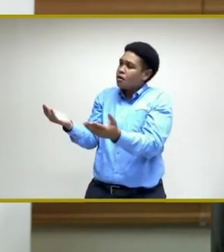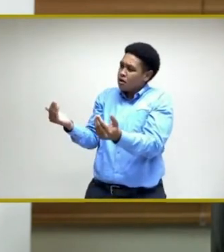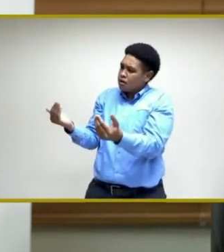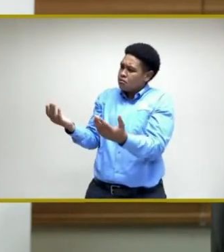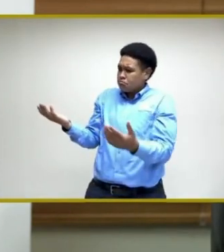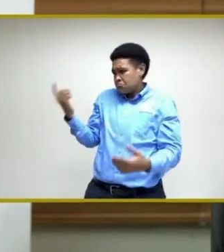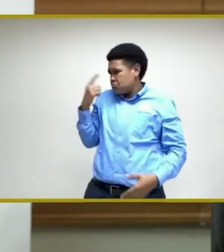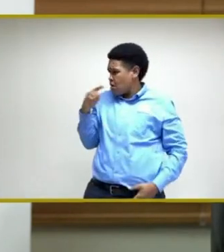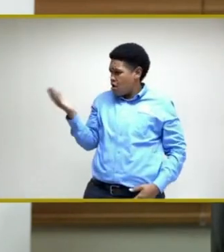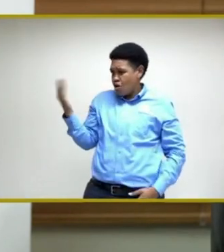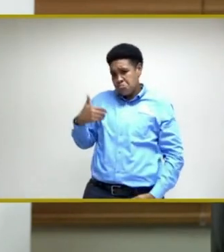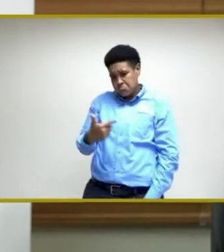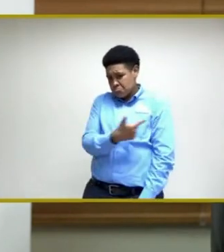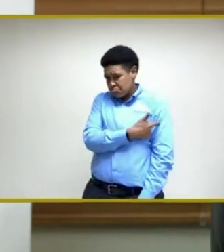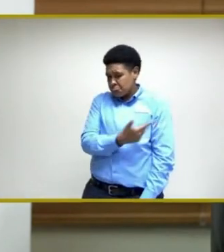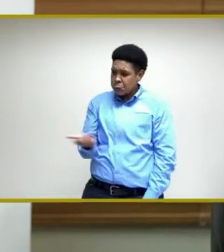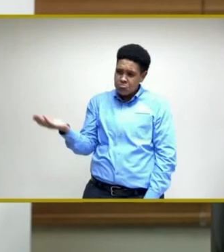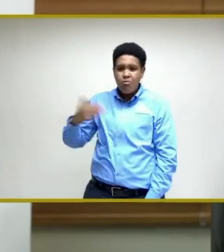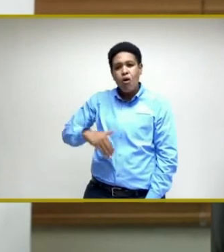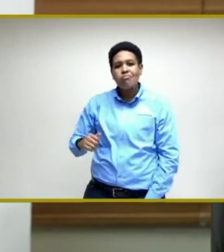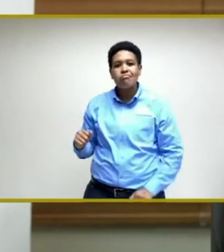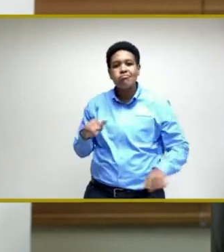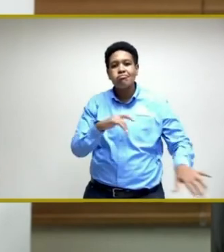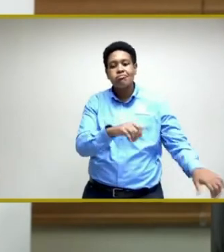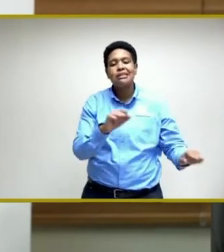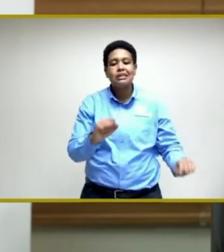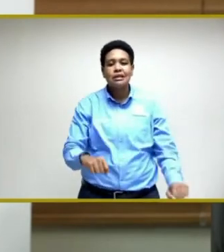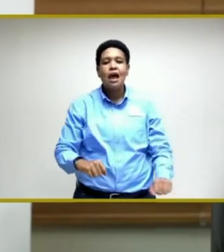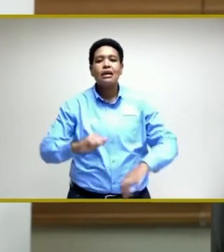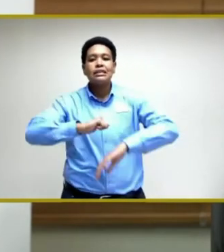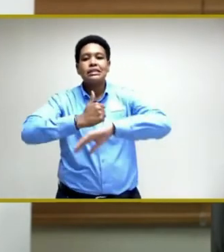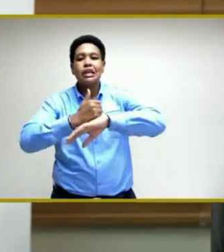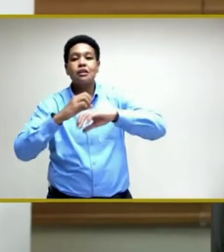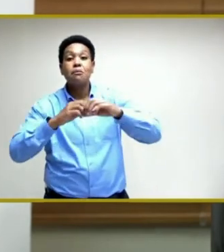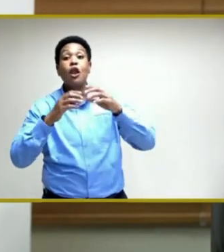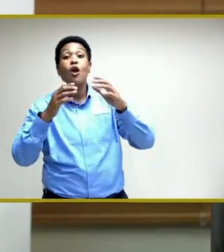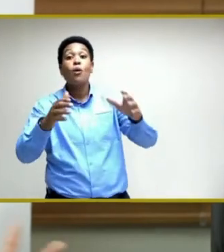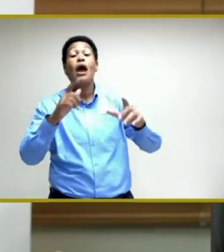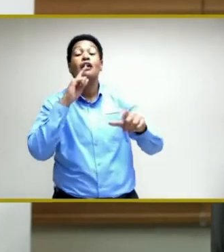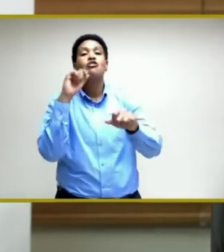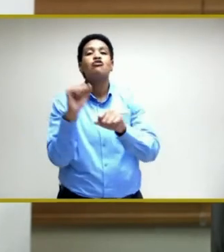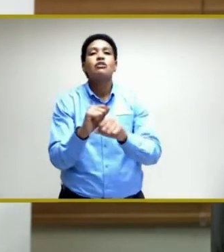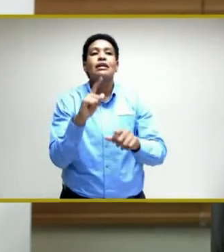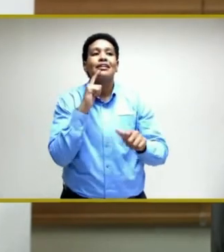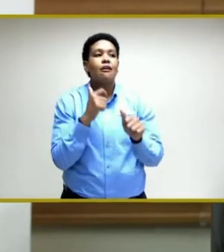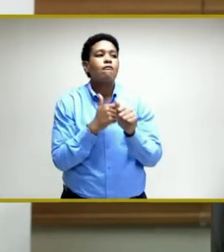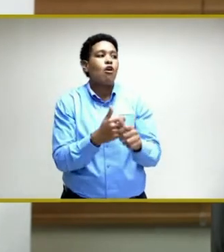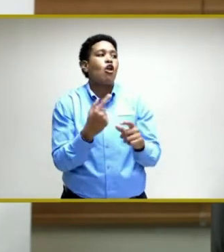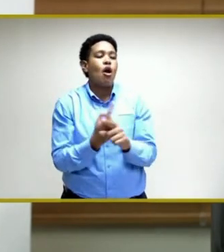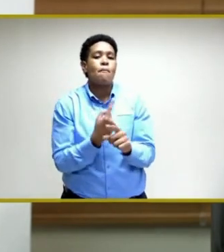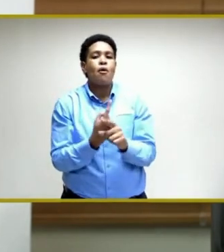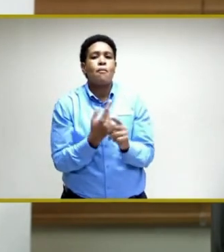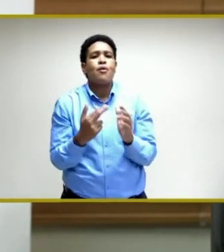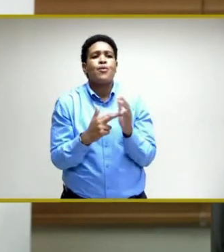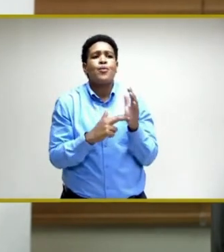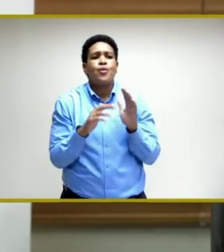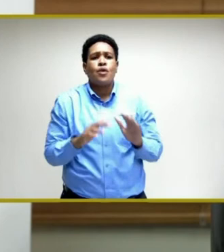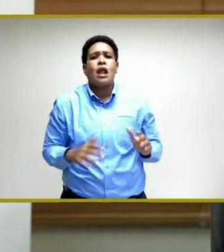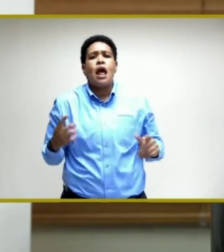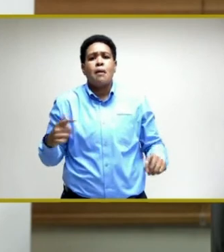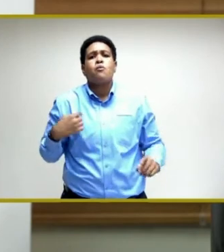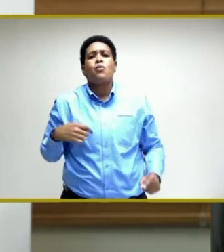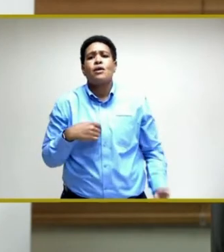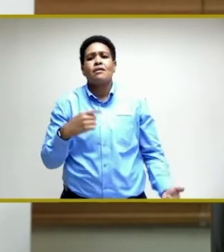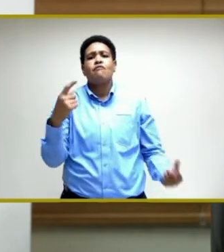opportunity for those workers to benefit from the vaccine. Set up in a way that follows the appropriate protocols, as we would have